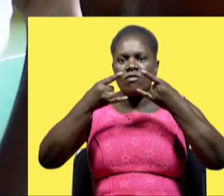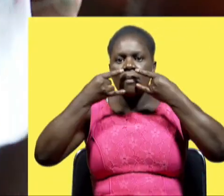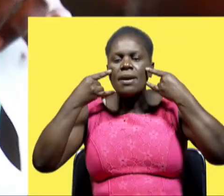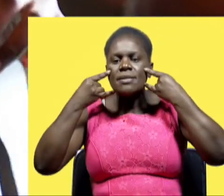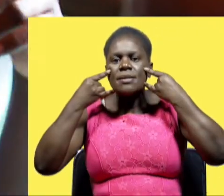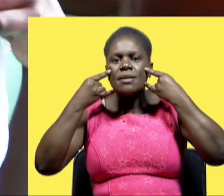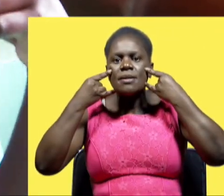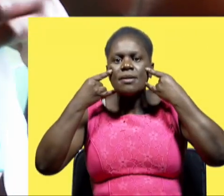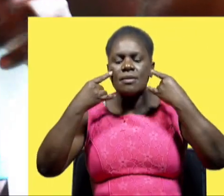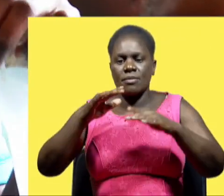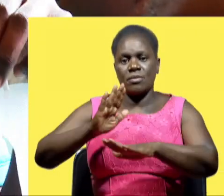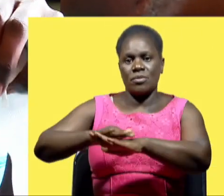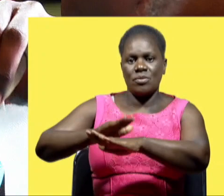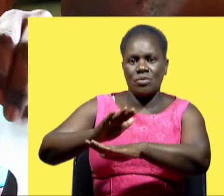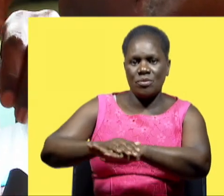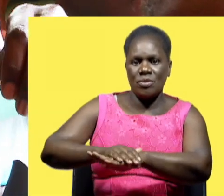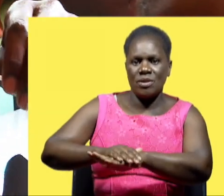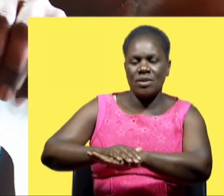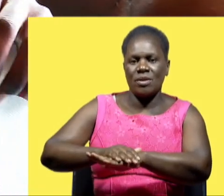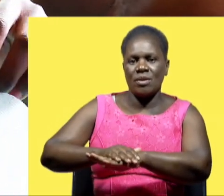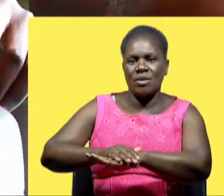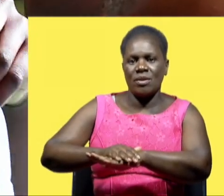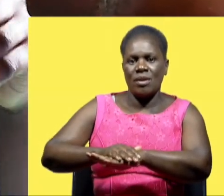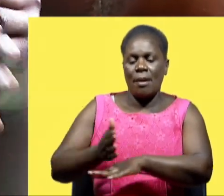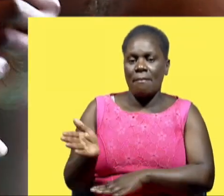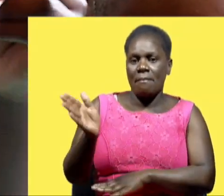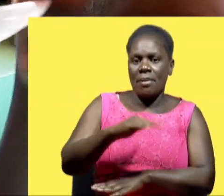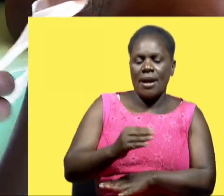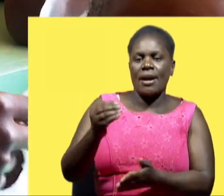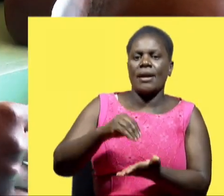good you're back here